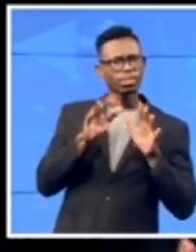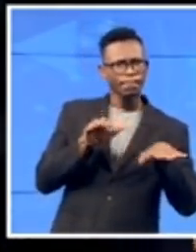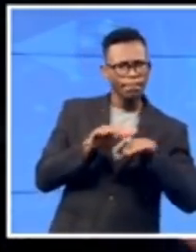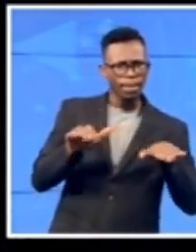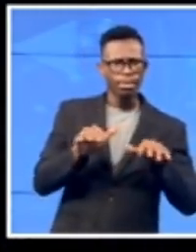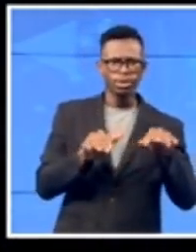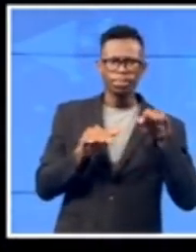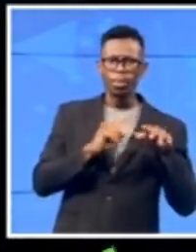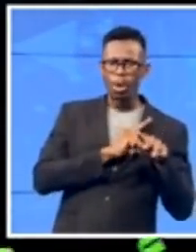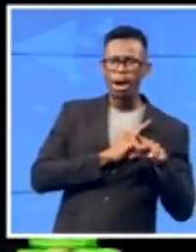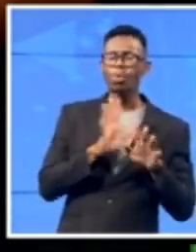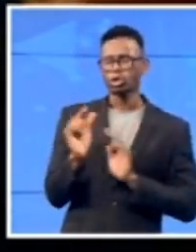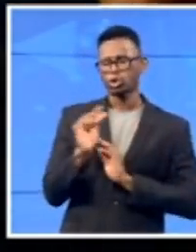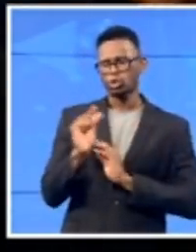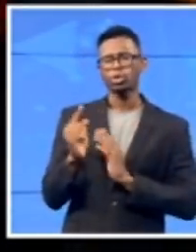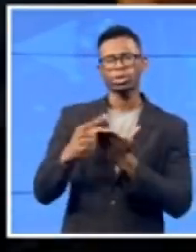Thank you. Thank you.